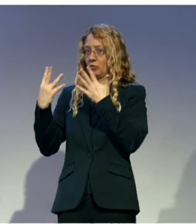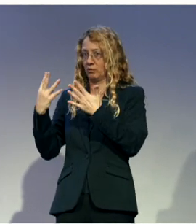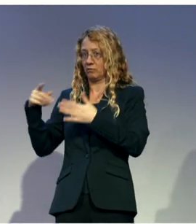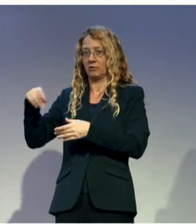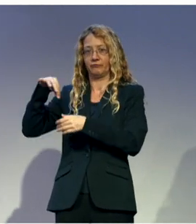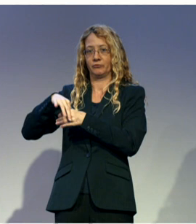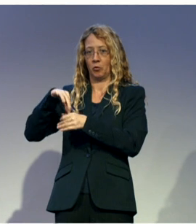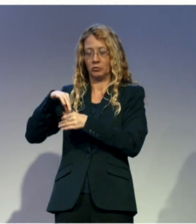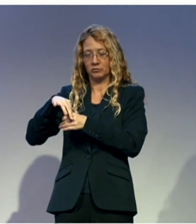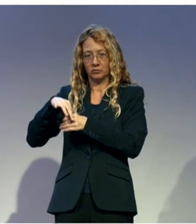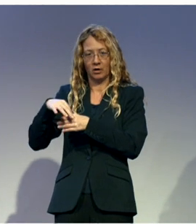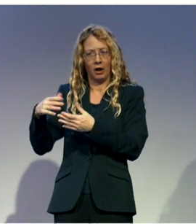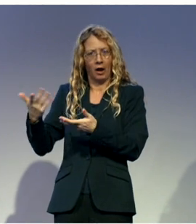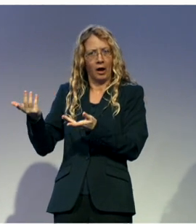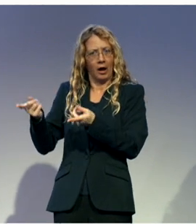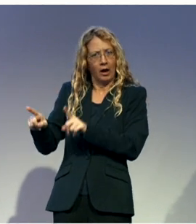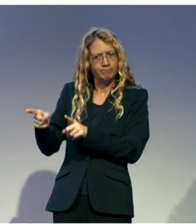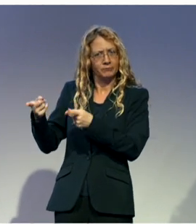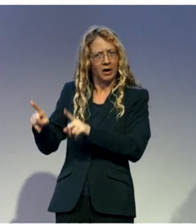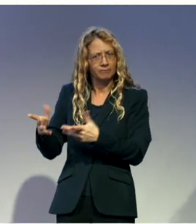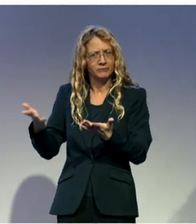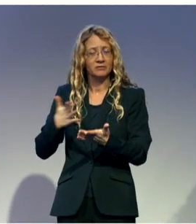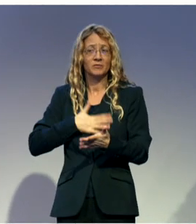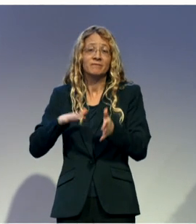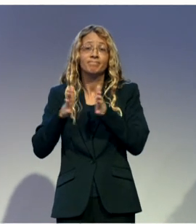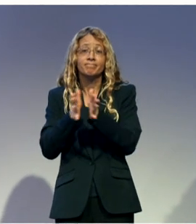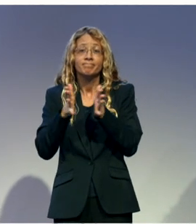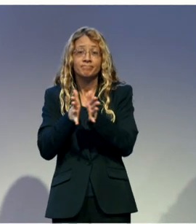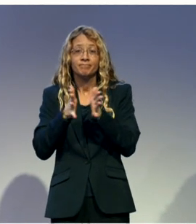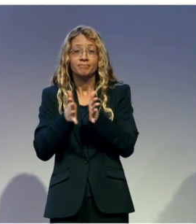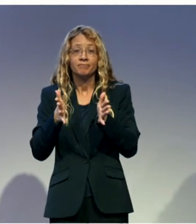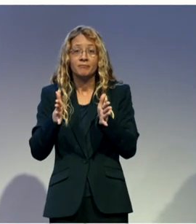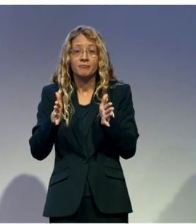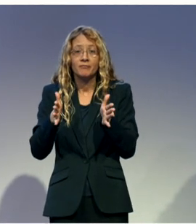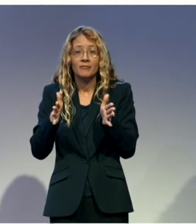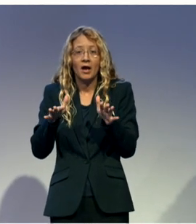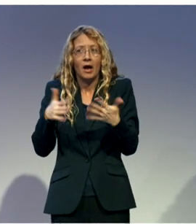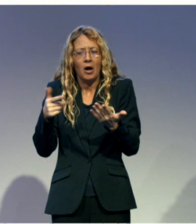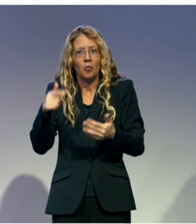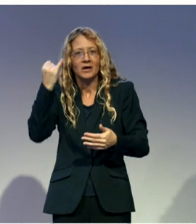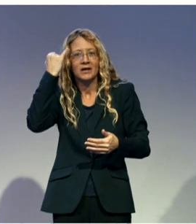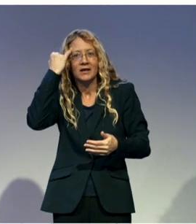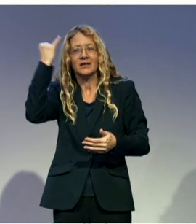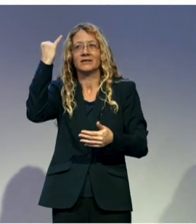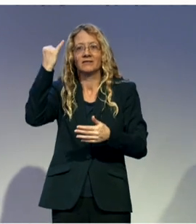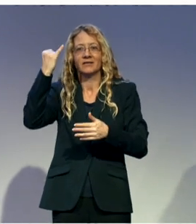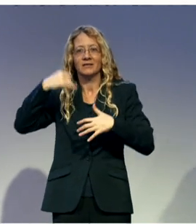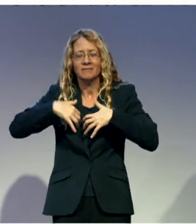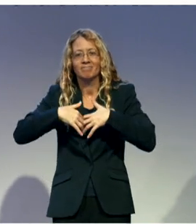we identified the approaches that we're using and also the impact and successes that we